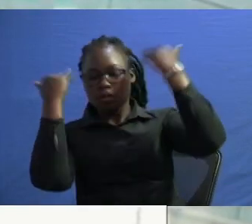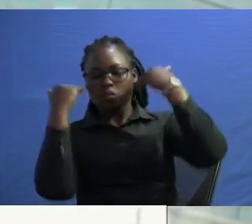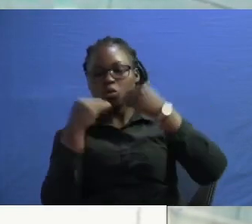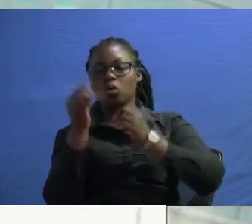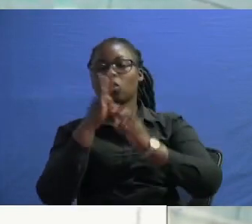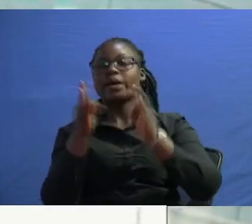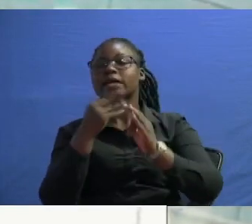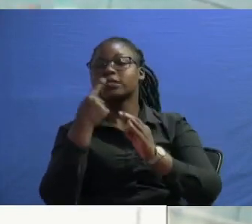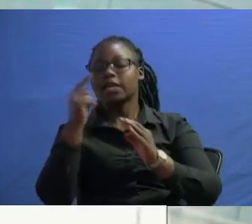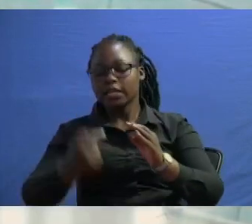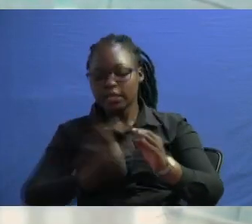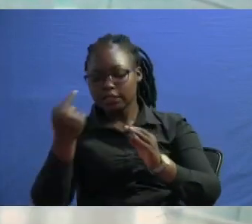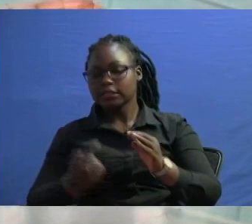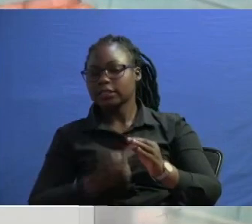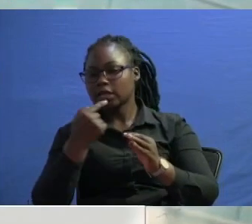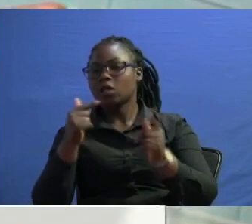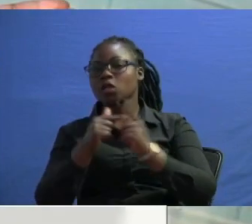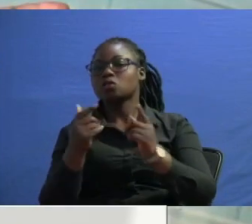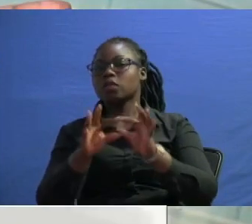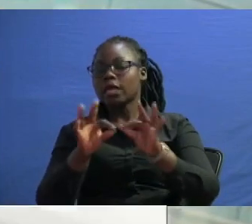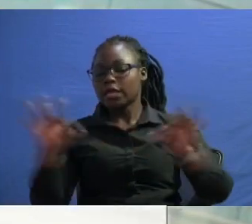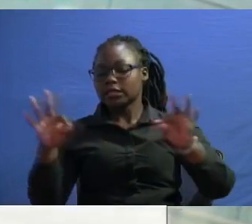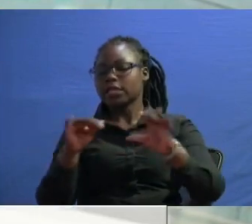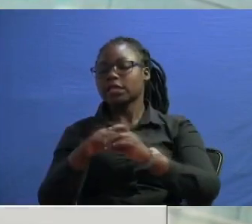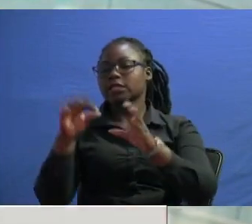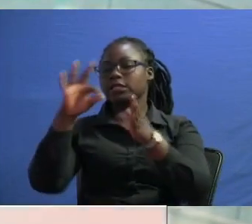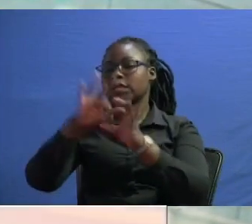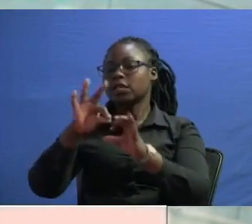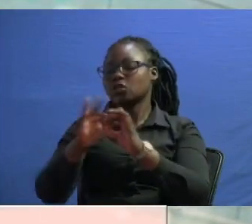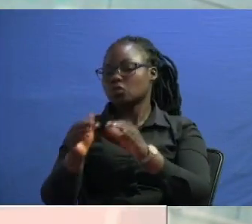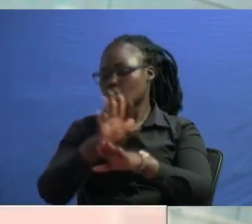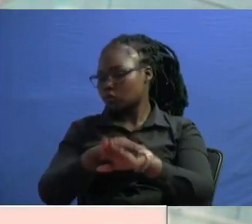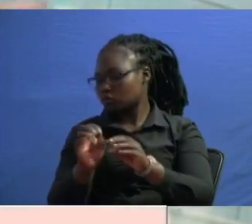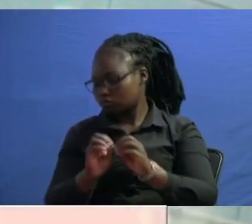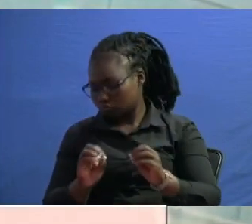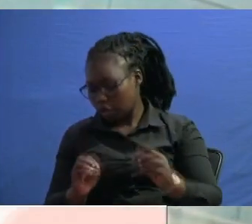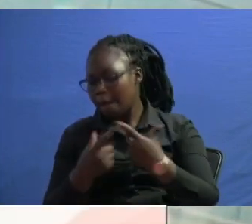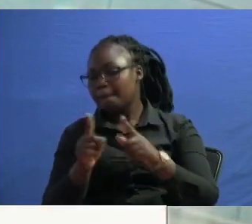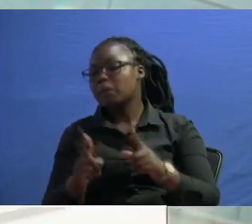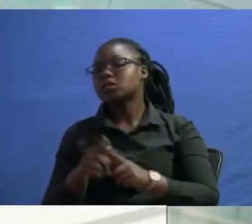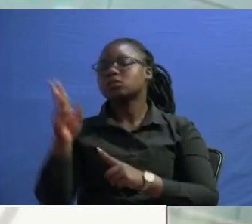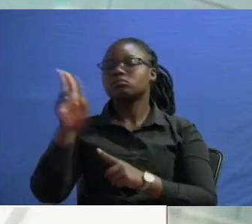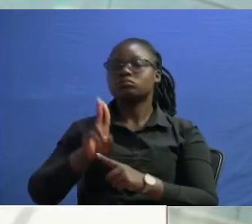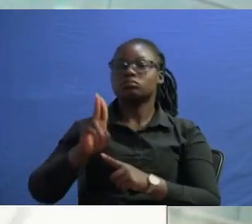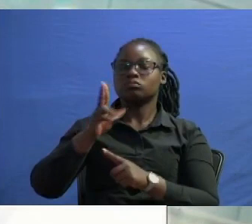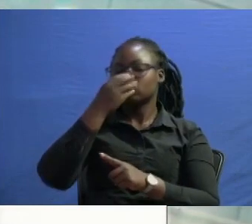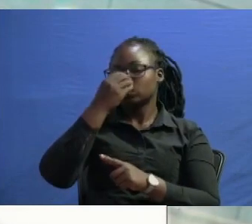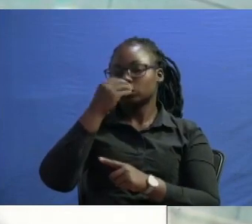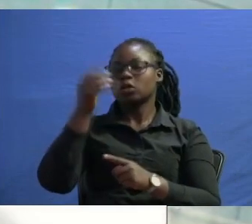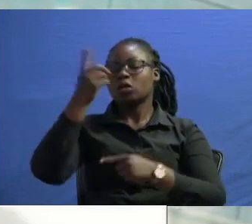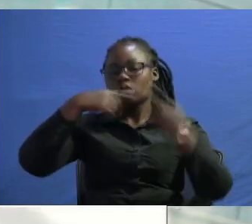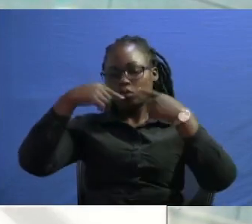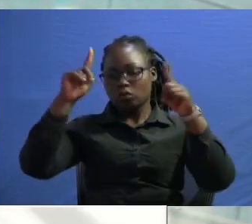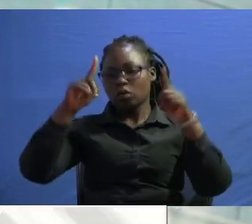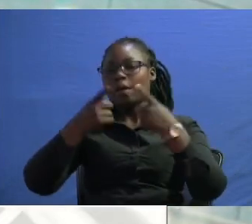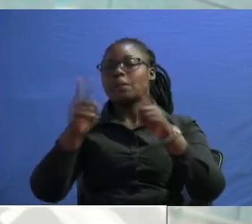pronounce itself to the extent that the election was fair and that william root won fairly and squarely with the margin as was declared